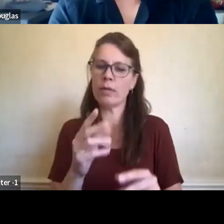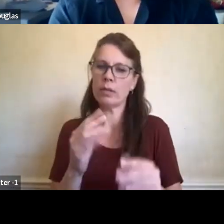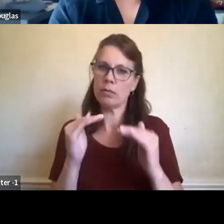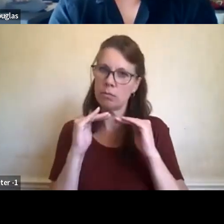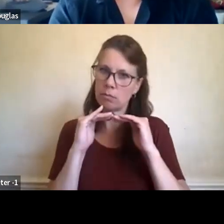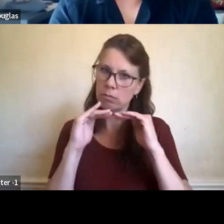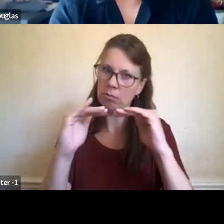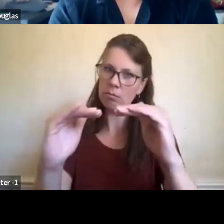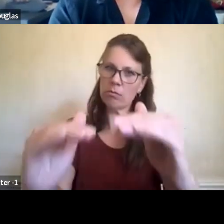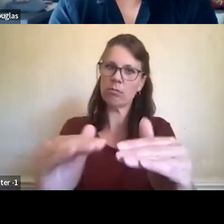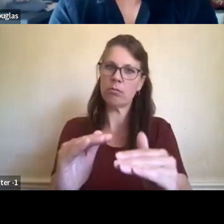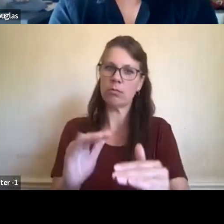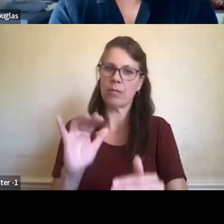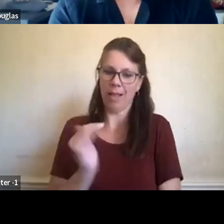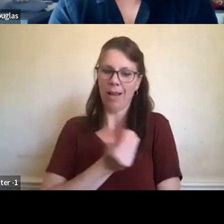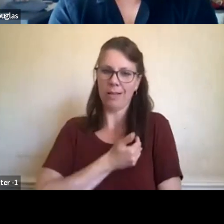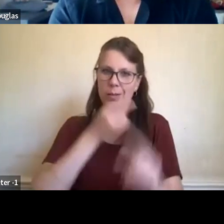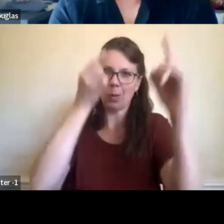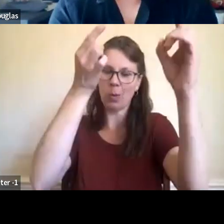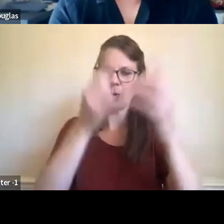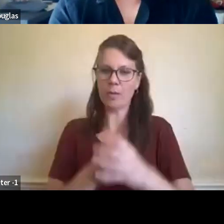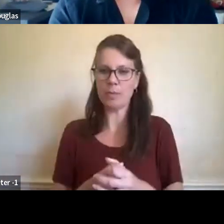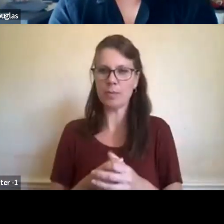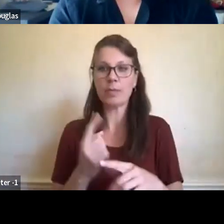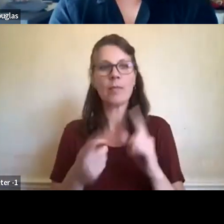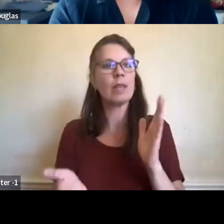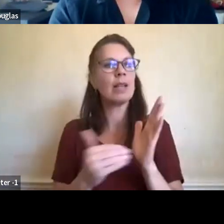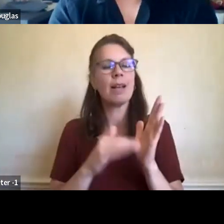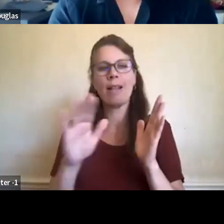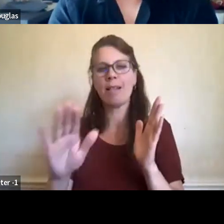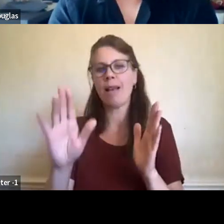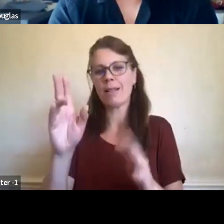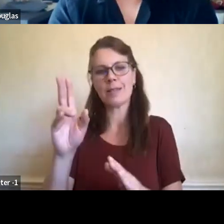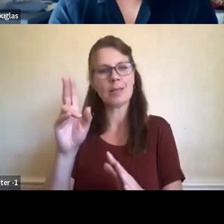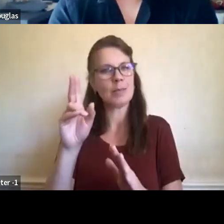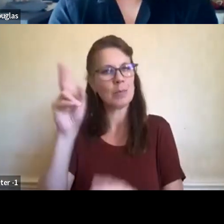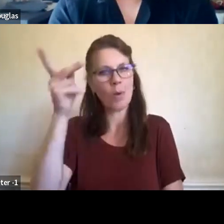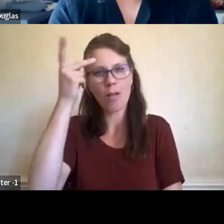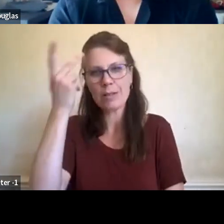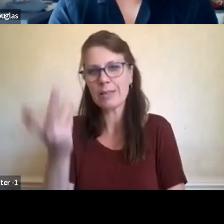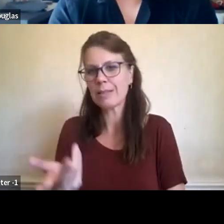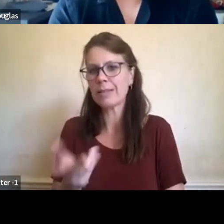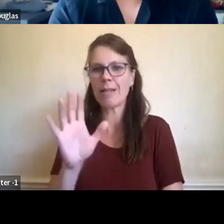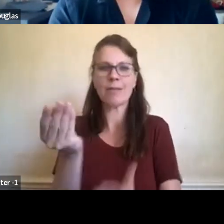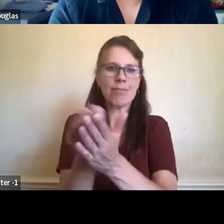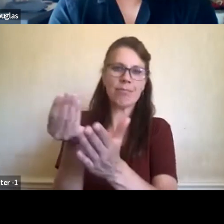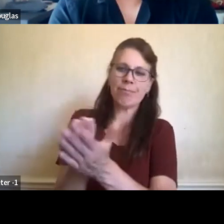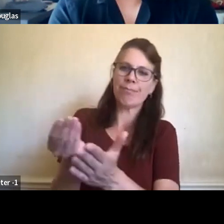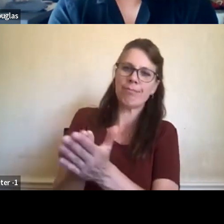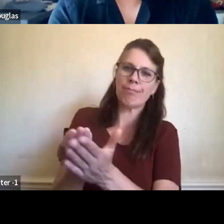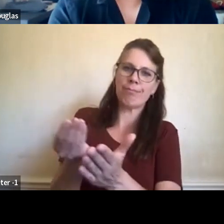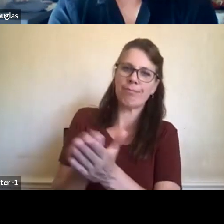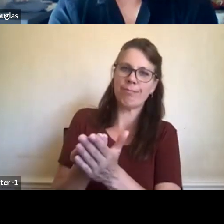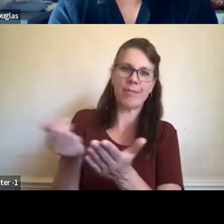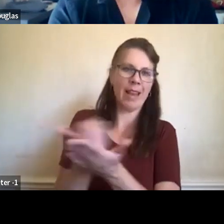that's, that's where, again, the majority of the political and economic, uh, power rests, but